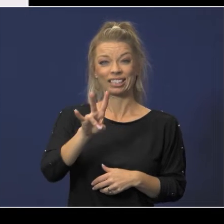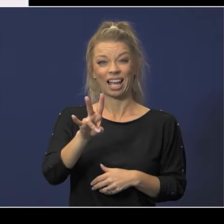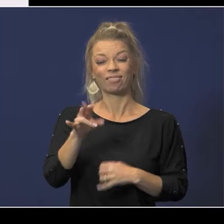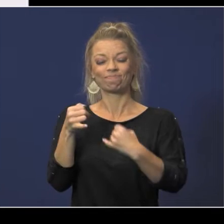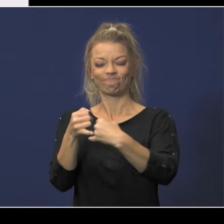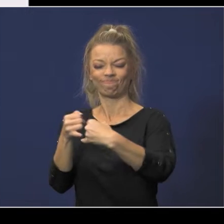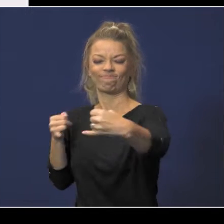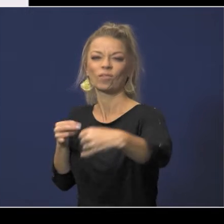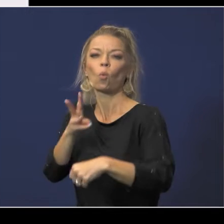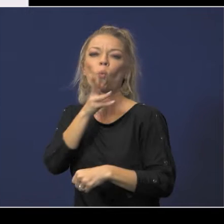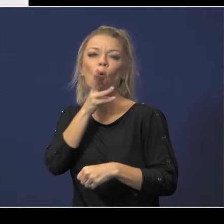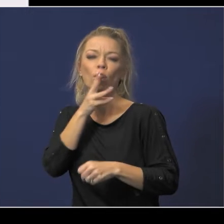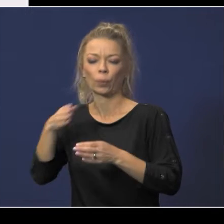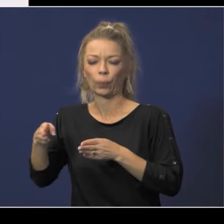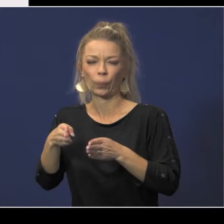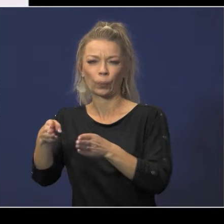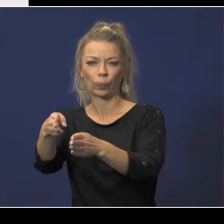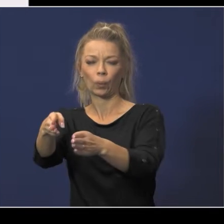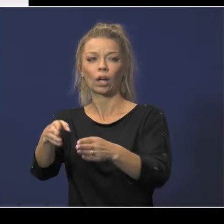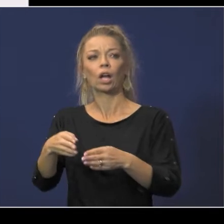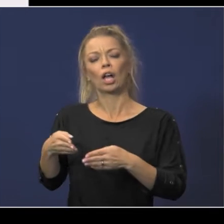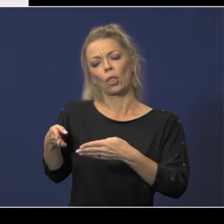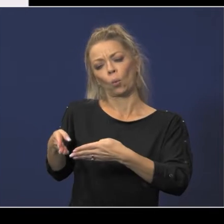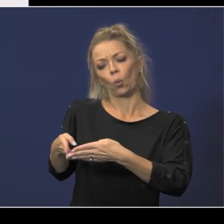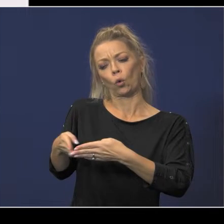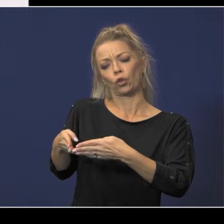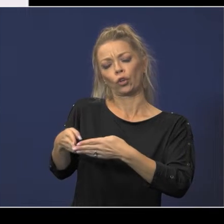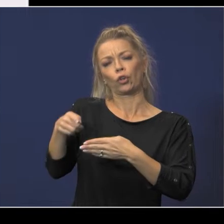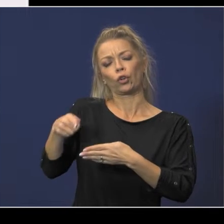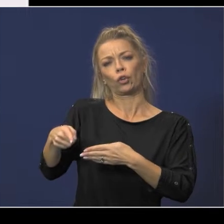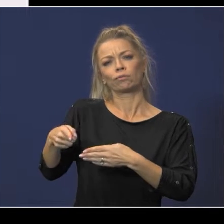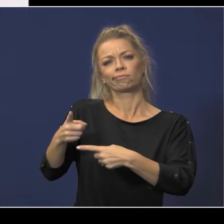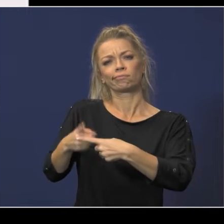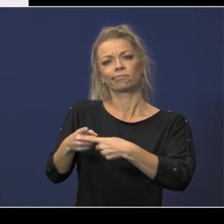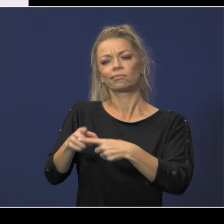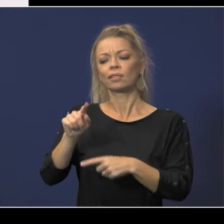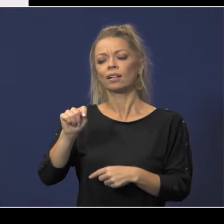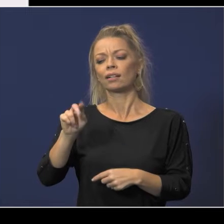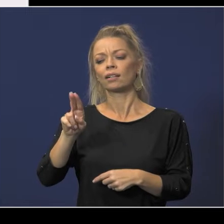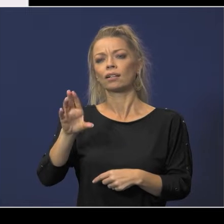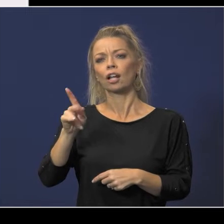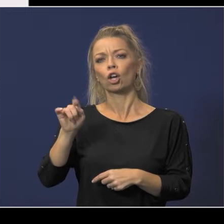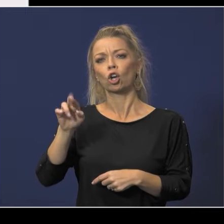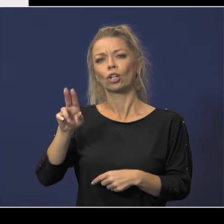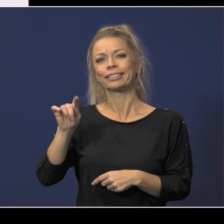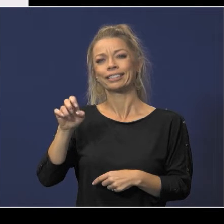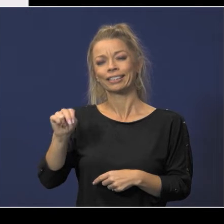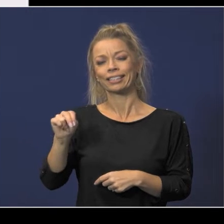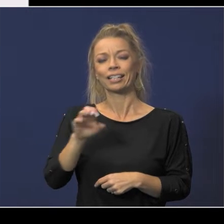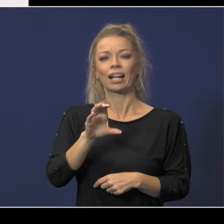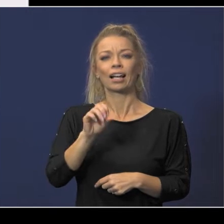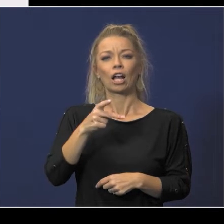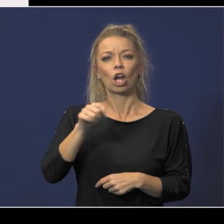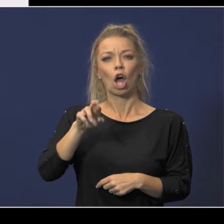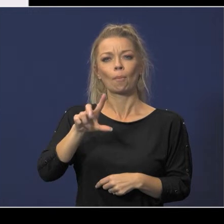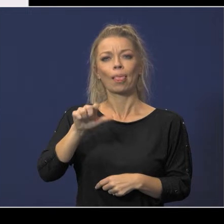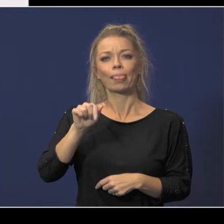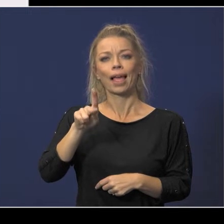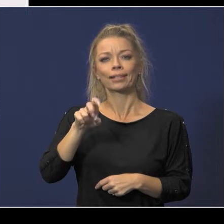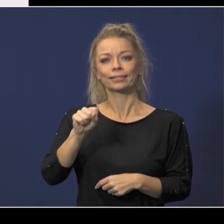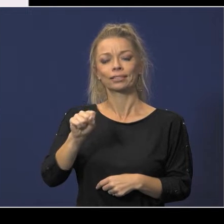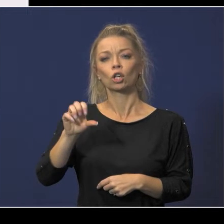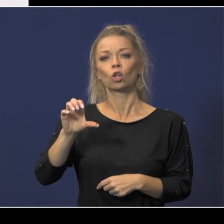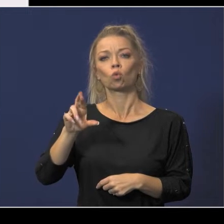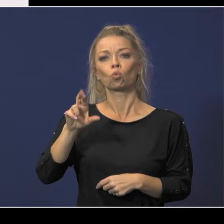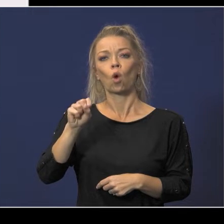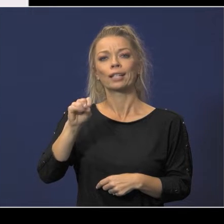the corner is actually copper breaks crossing and tuckerton doesn't say it really right there because that's a little street you